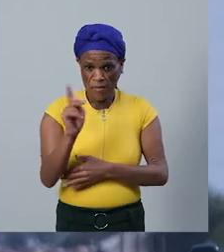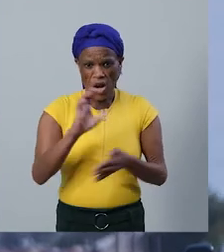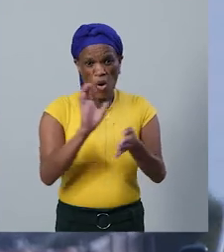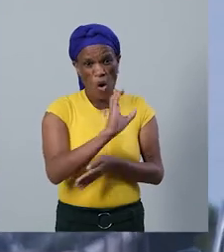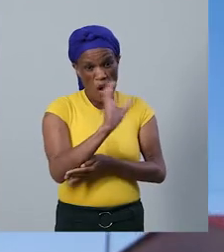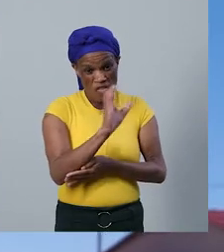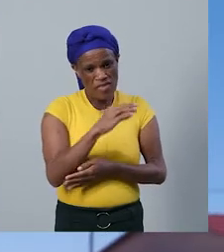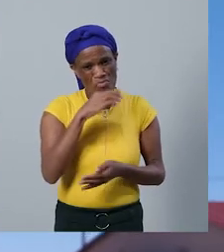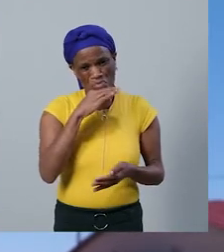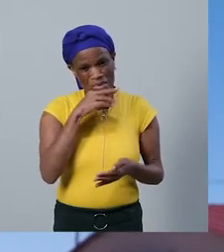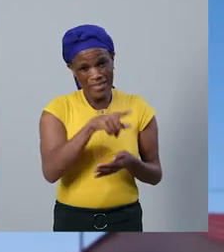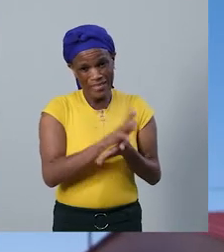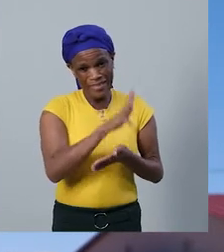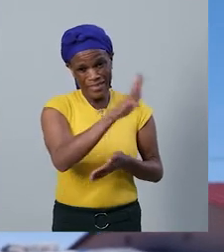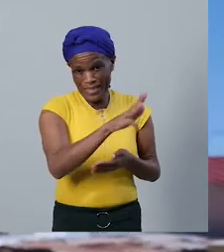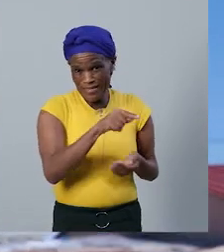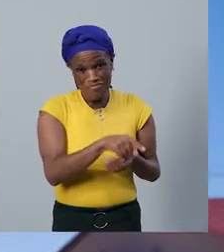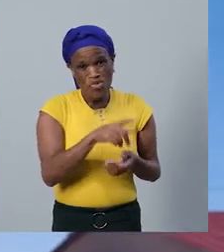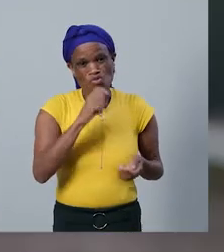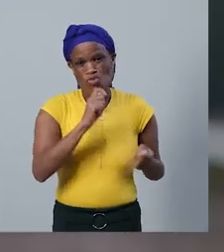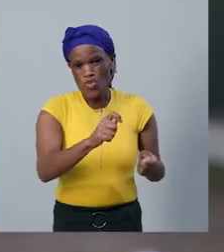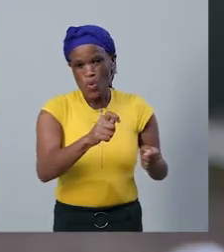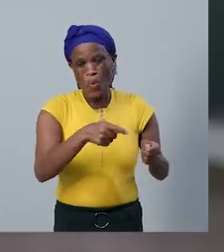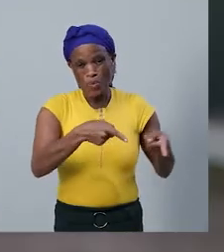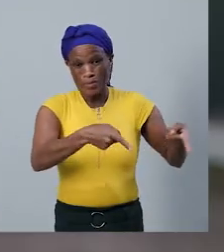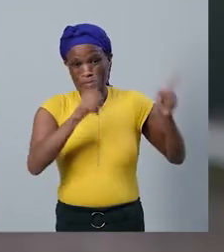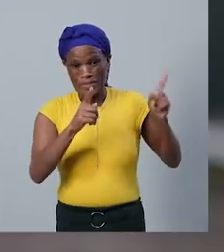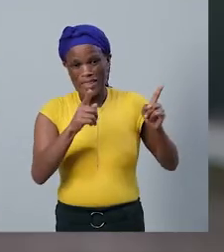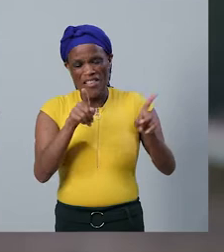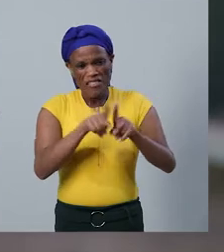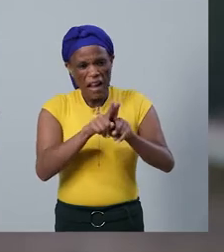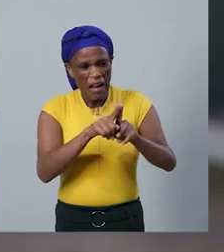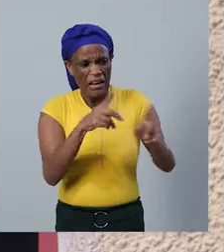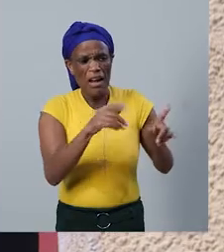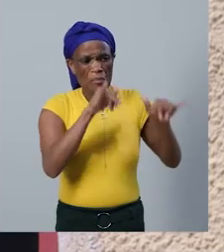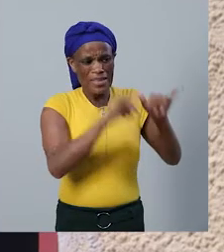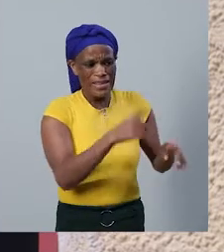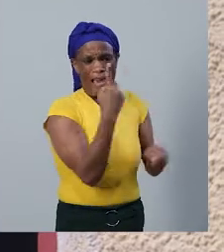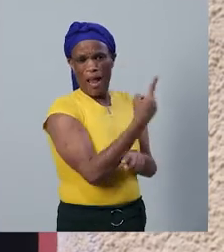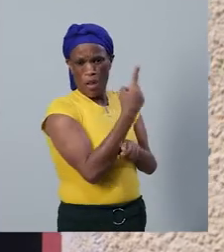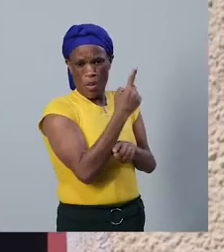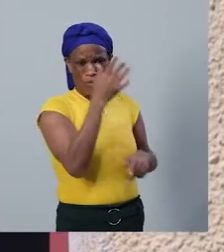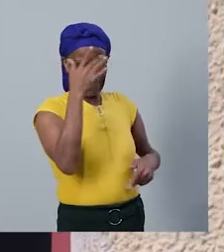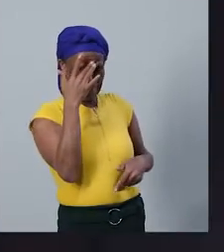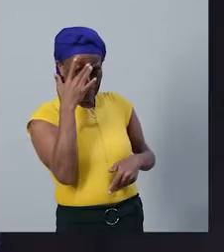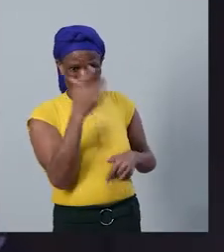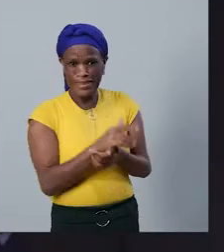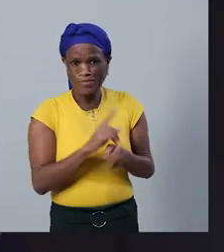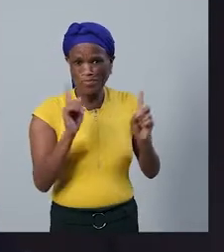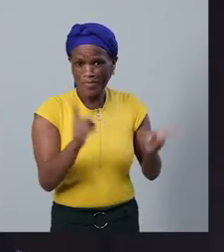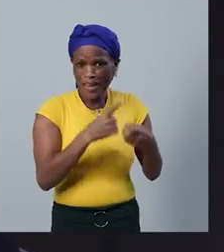COVID is a very, very isolating virus. The virus itself, I cannot